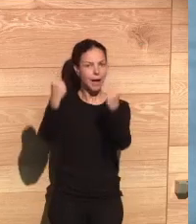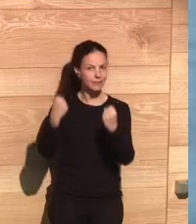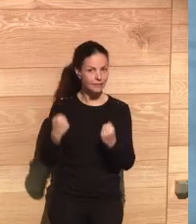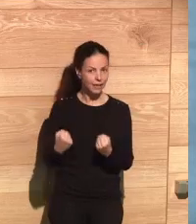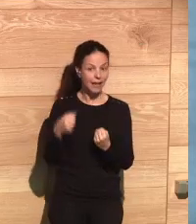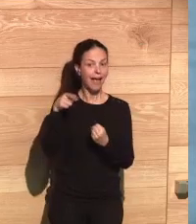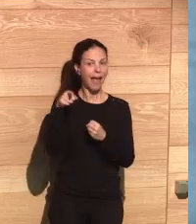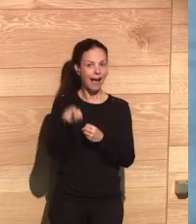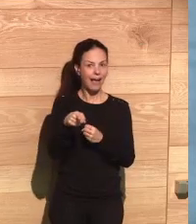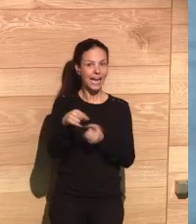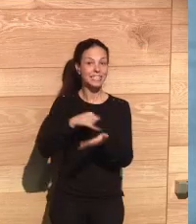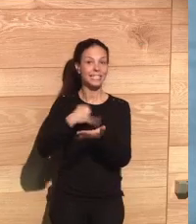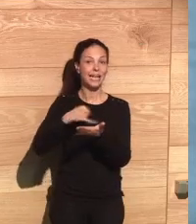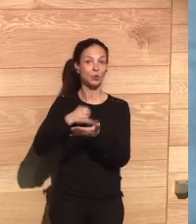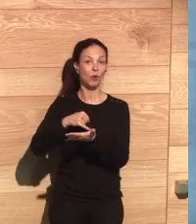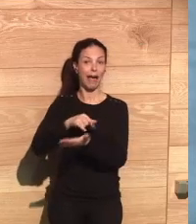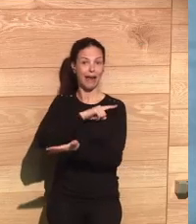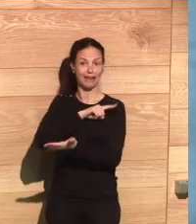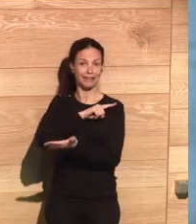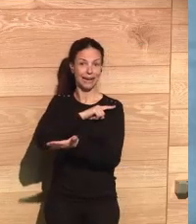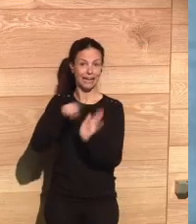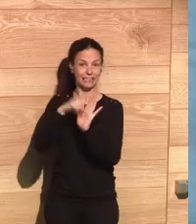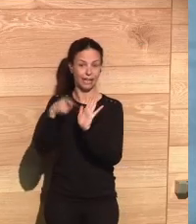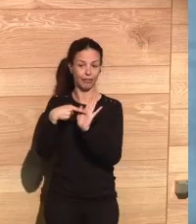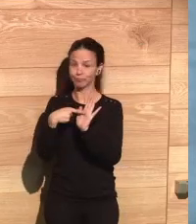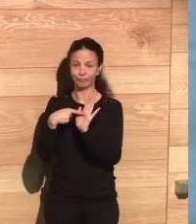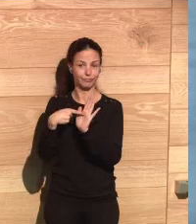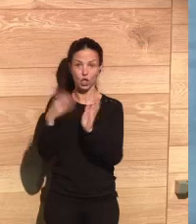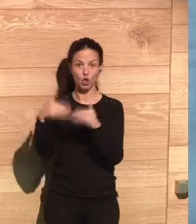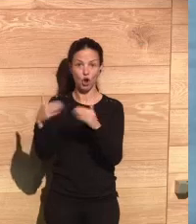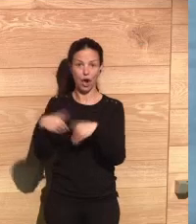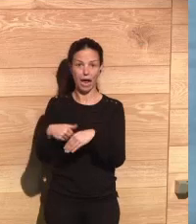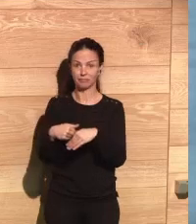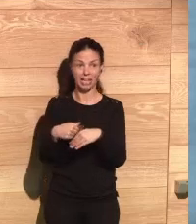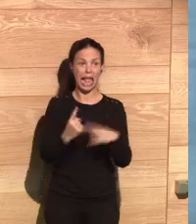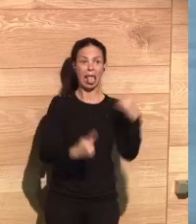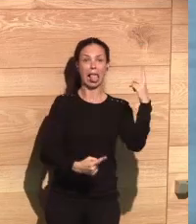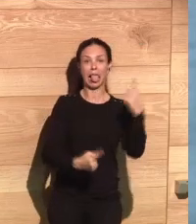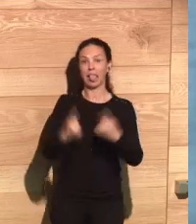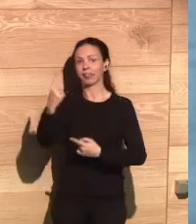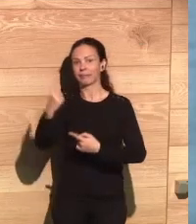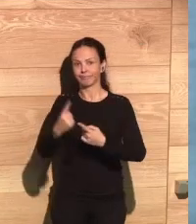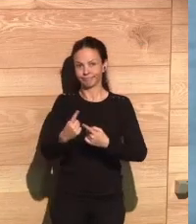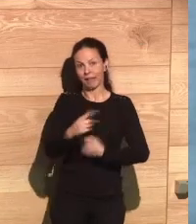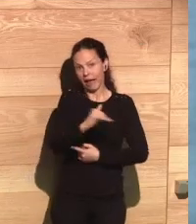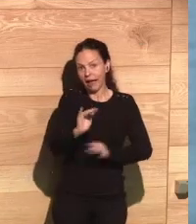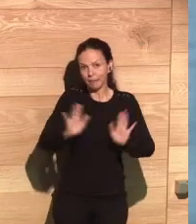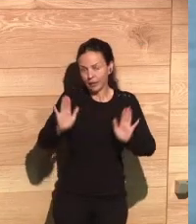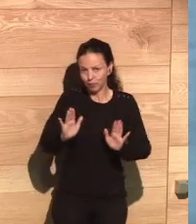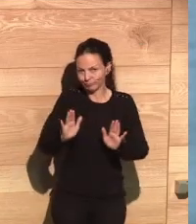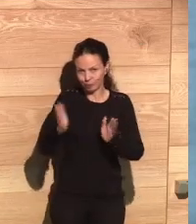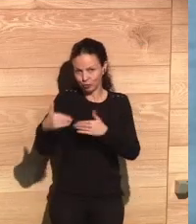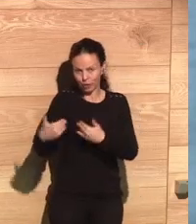given degrees regarding computing and